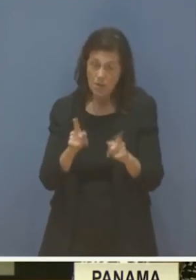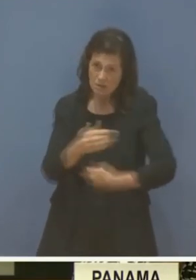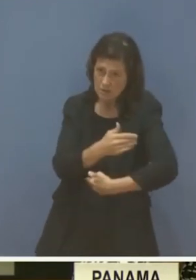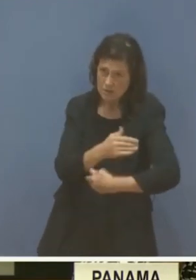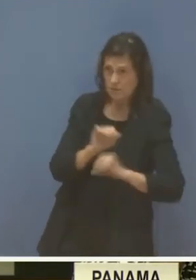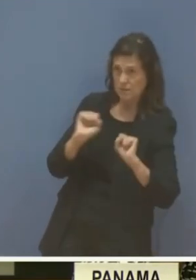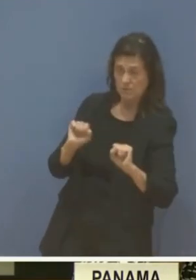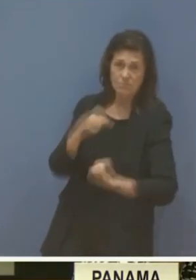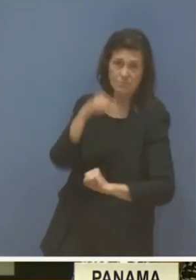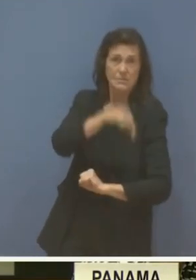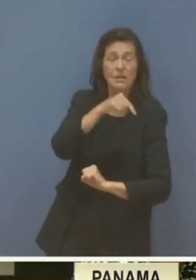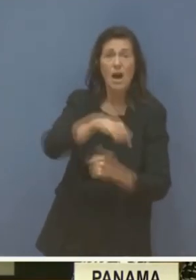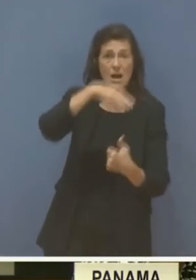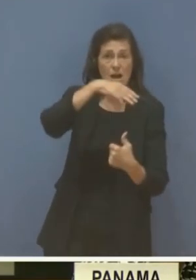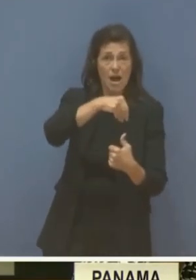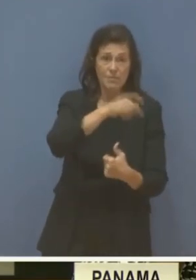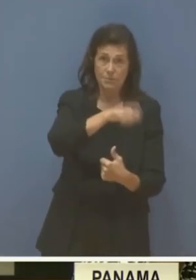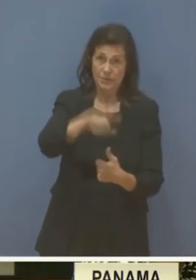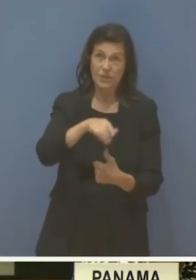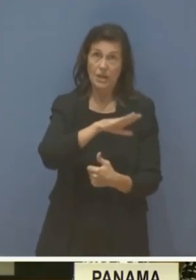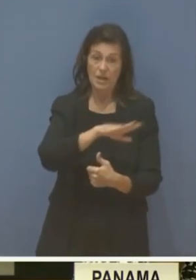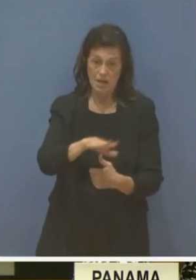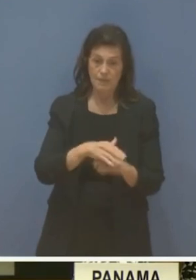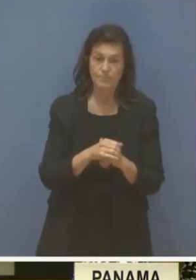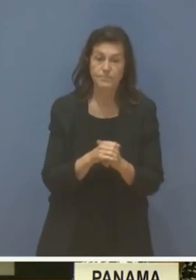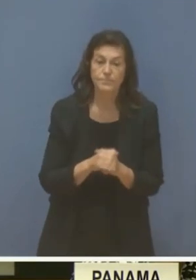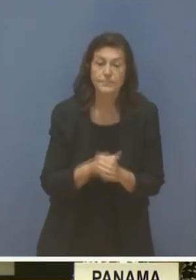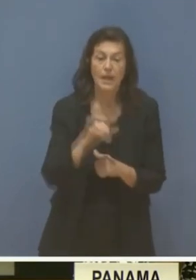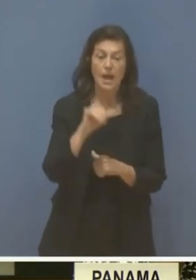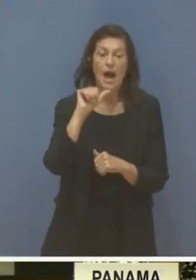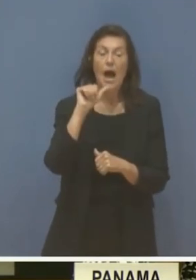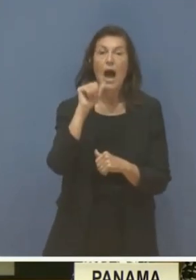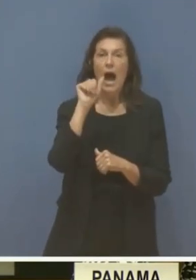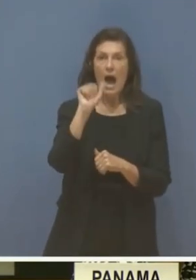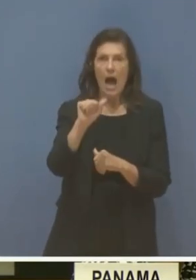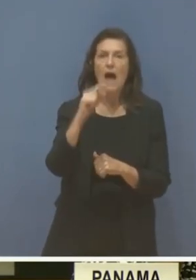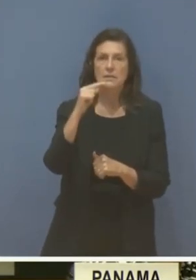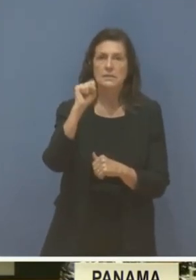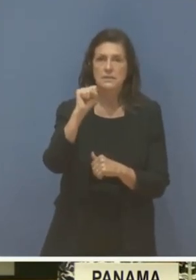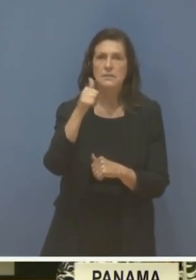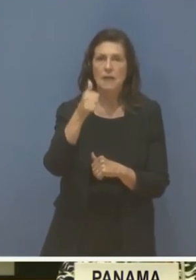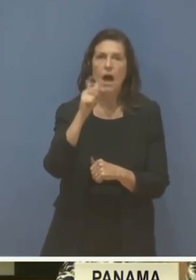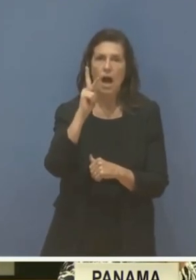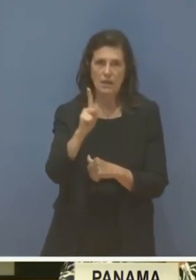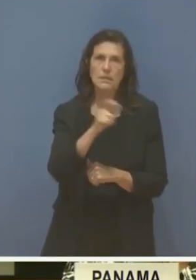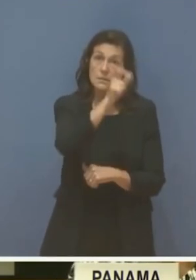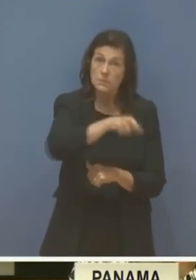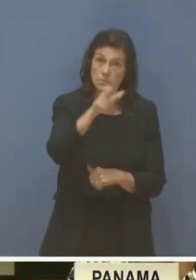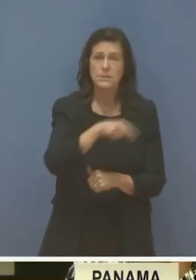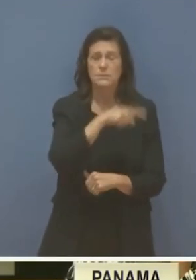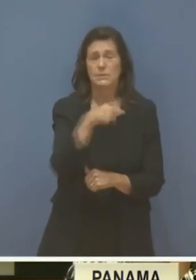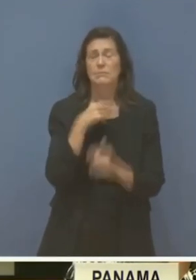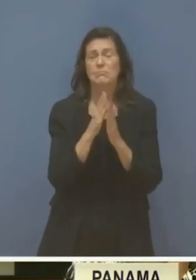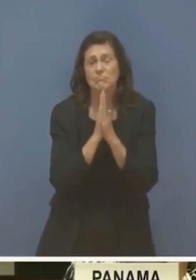population in Atsakh. I call upon you, Member States and Special Report, to take my request into